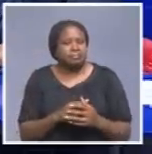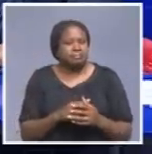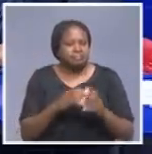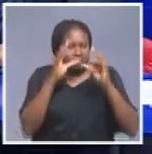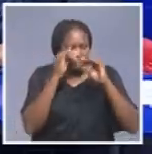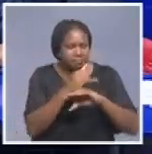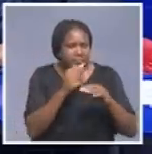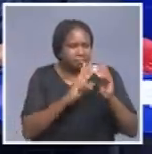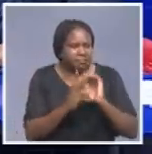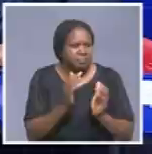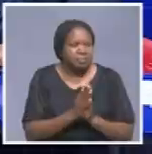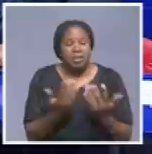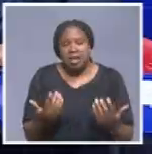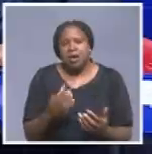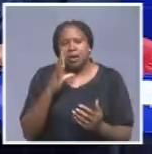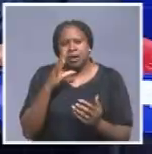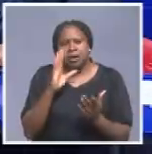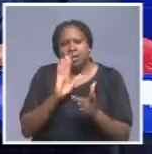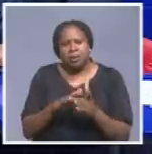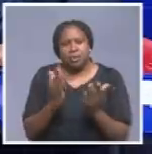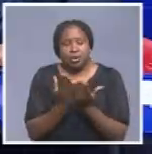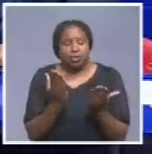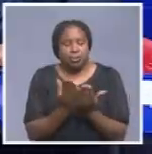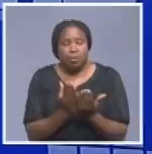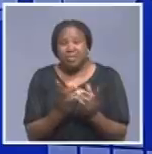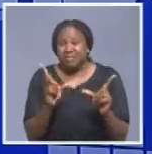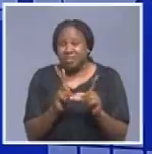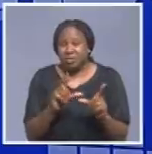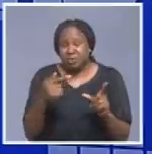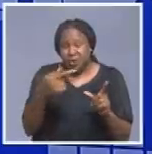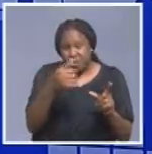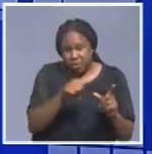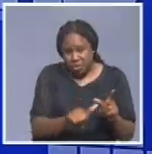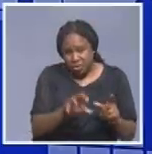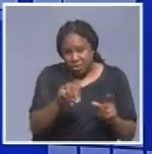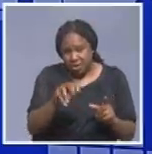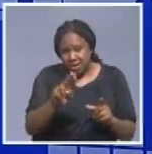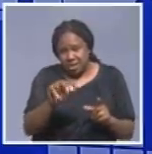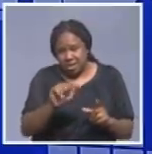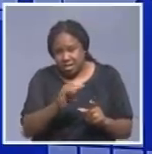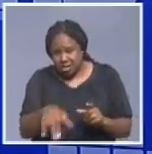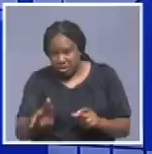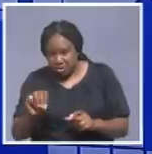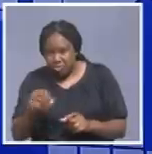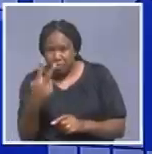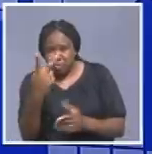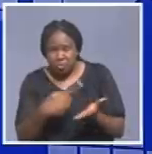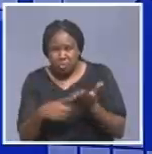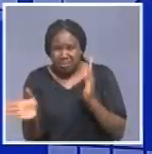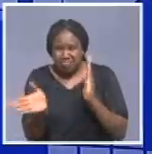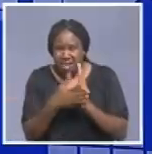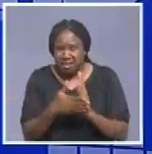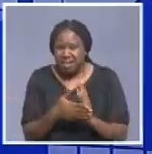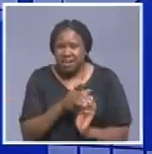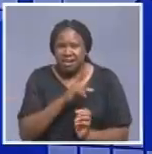let's talk about the school, Vintip Gymnasium, which is now under lockdown for two weeks. Can you share more details around the reasons for that?